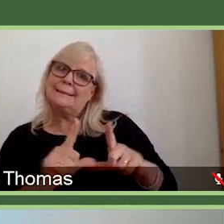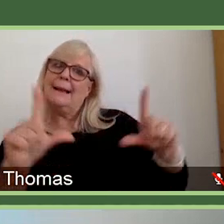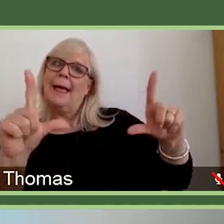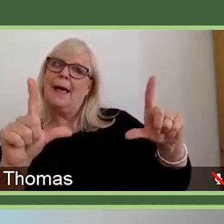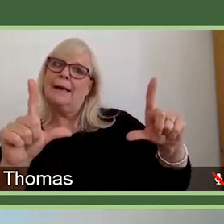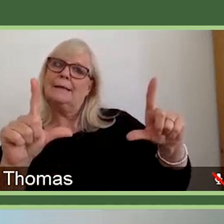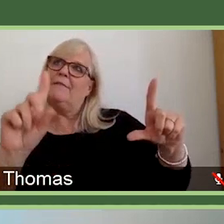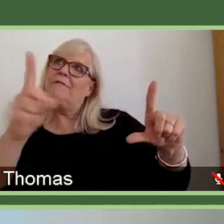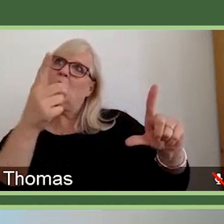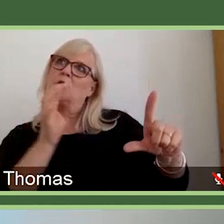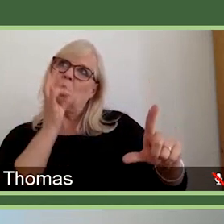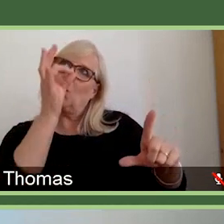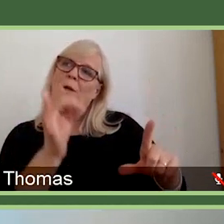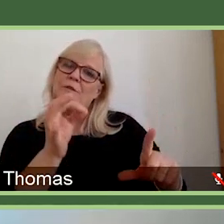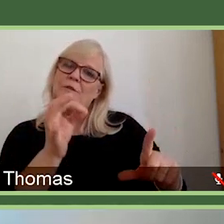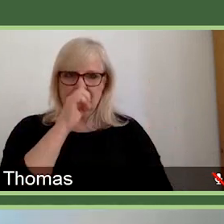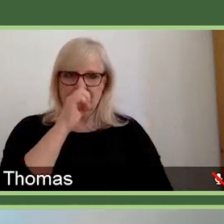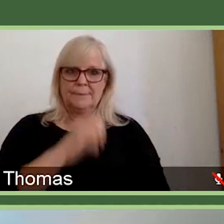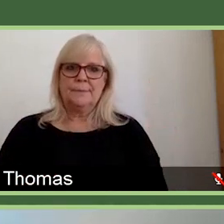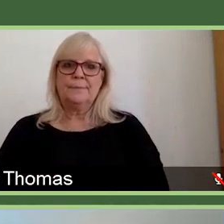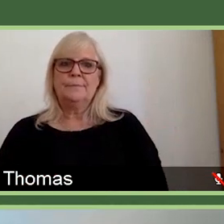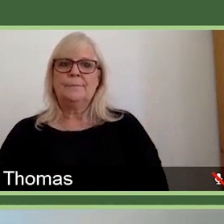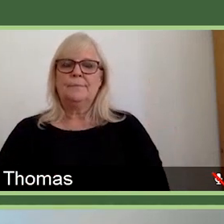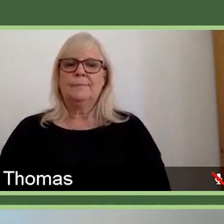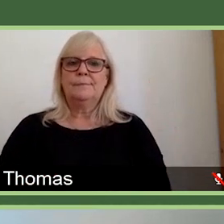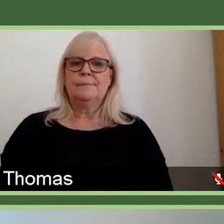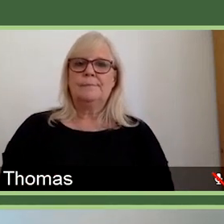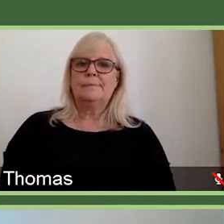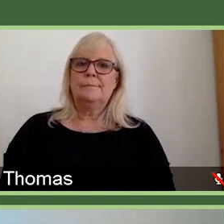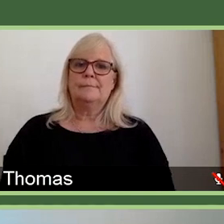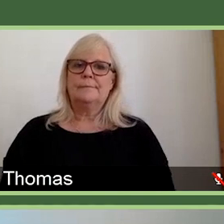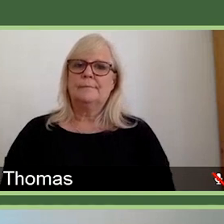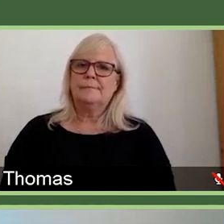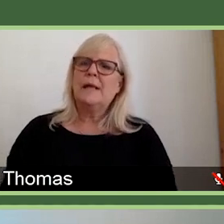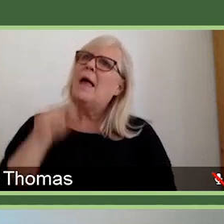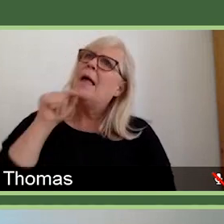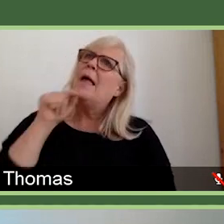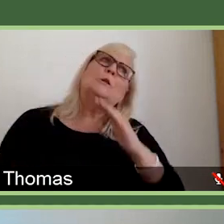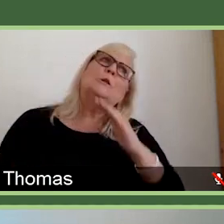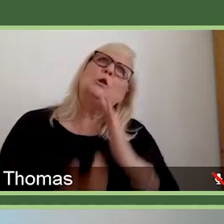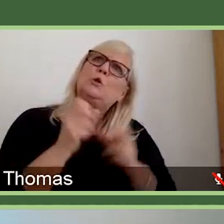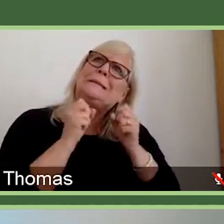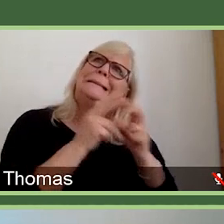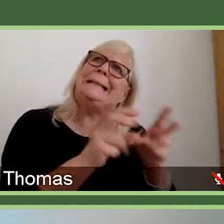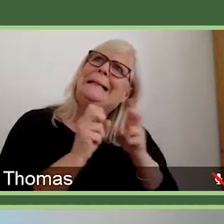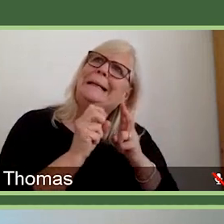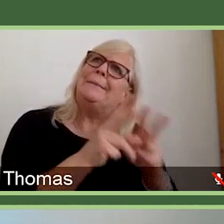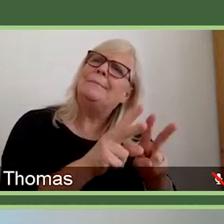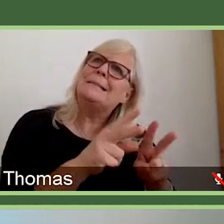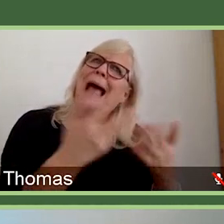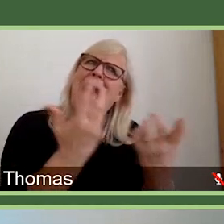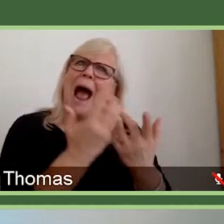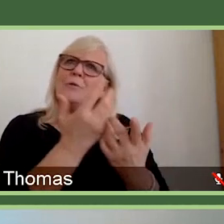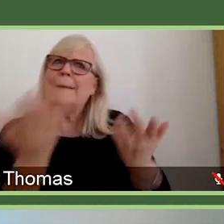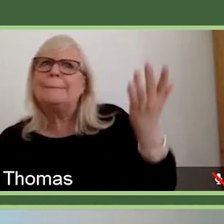is, how do these new schemes compare to your previous schemes? Is there a like for like? And